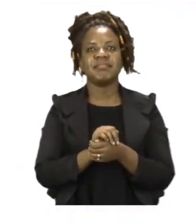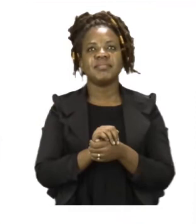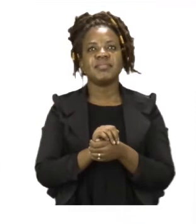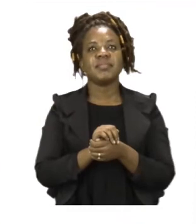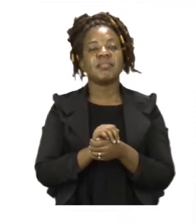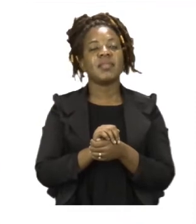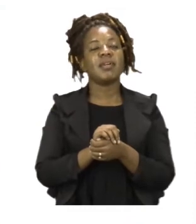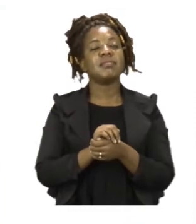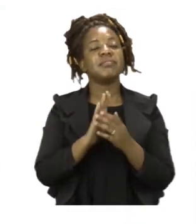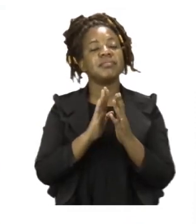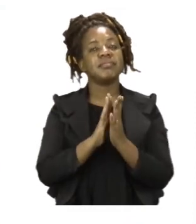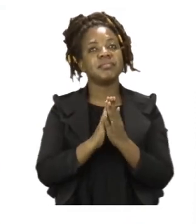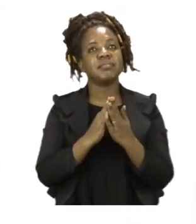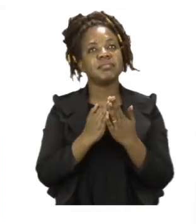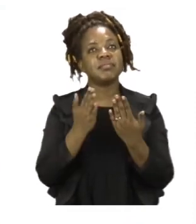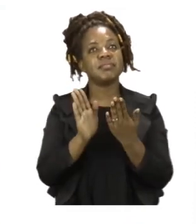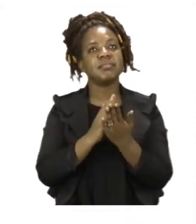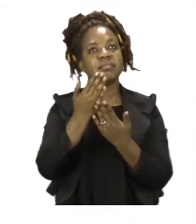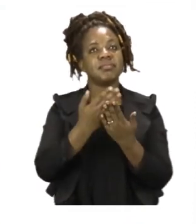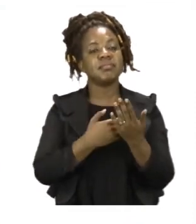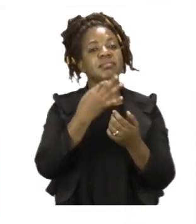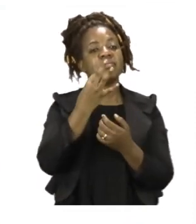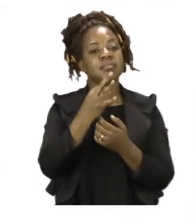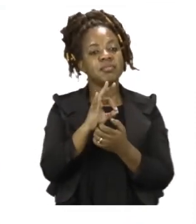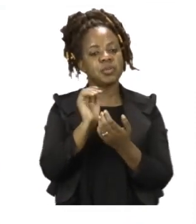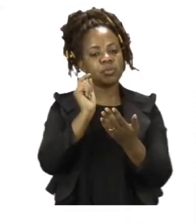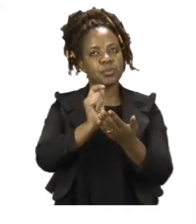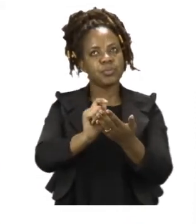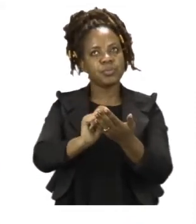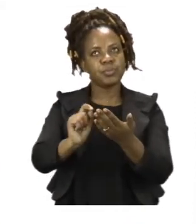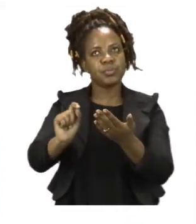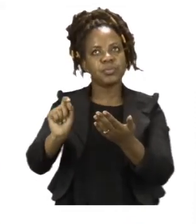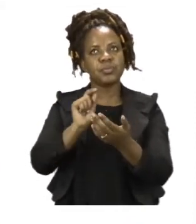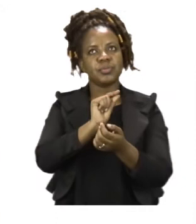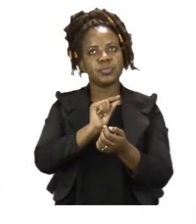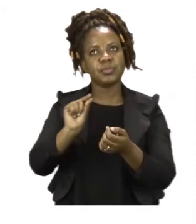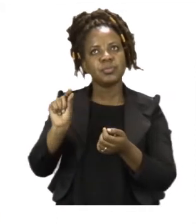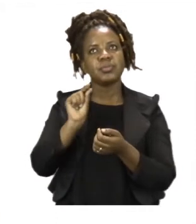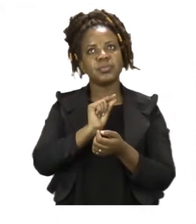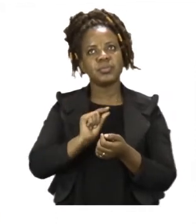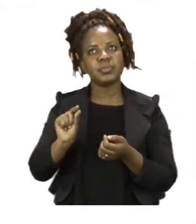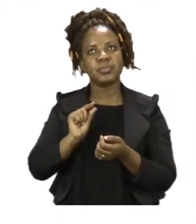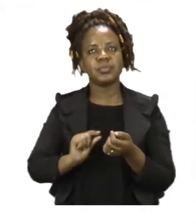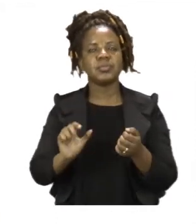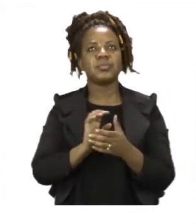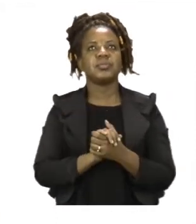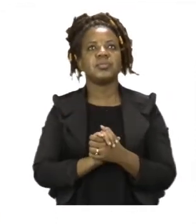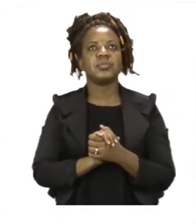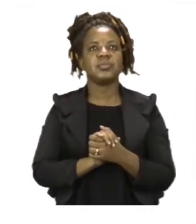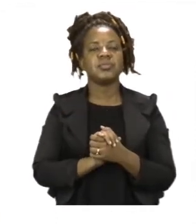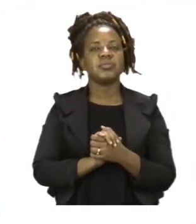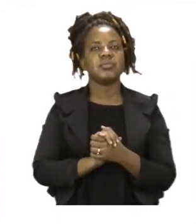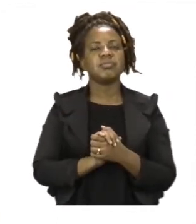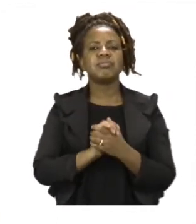we are going to be talking about creative writing, but not just any topic. My dear children, we